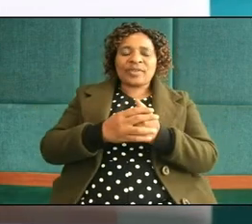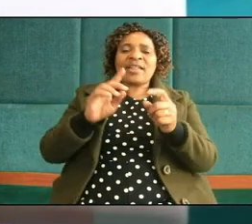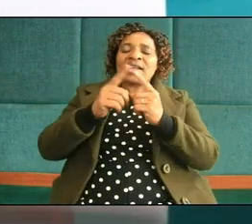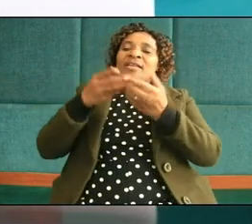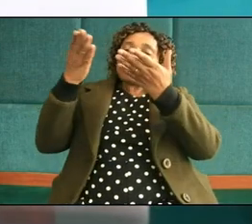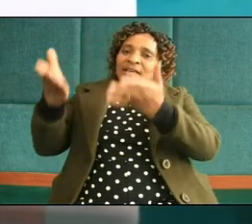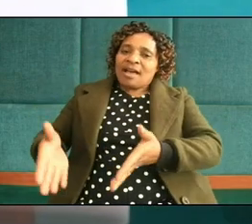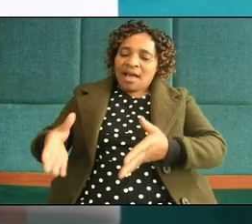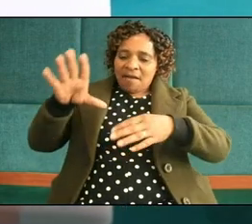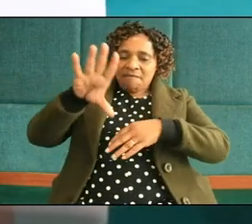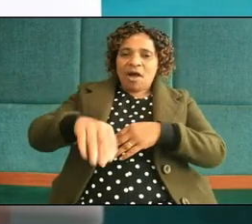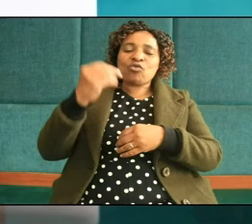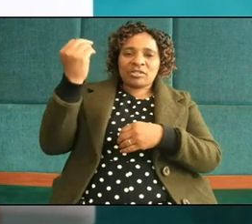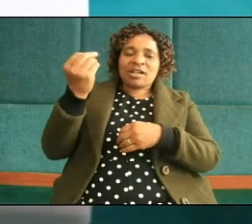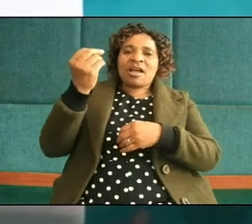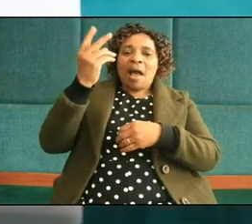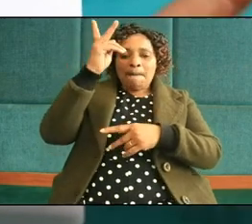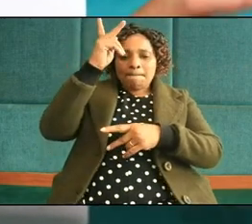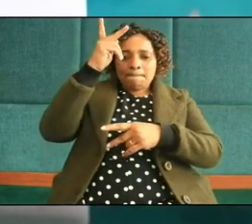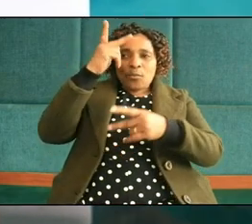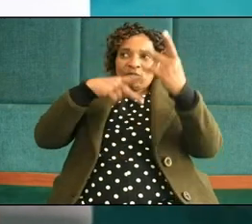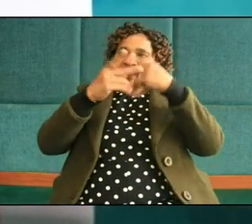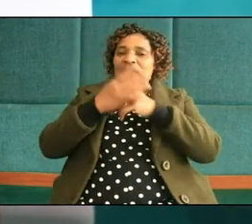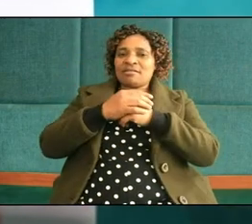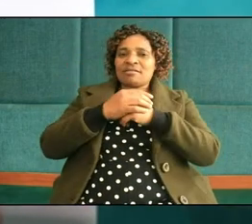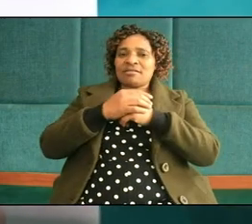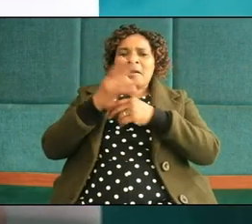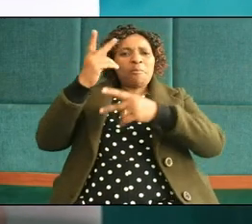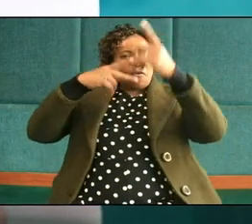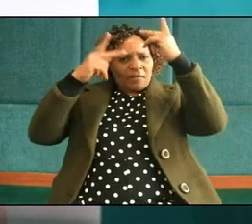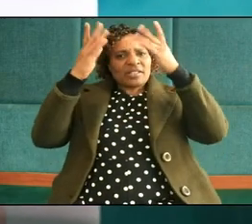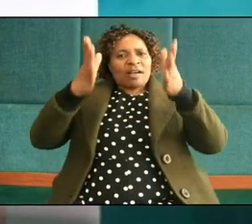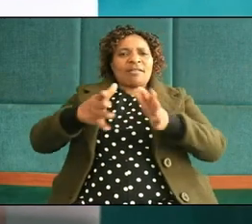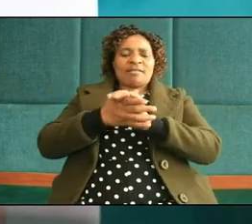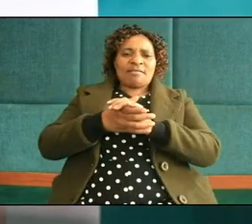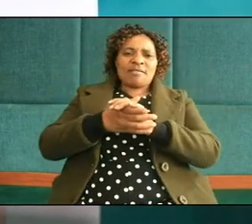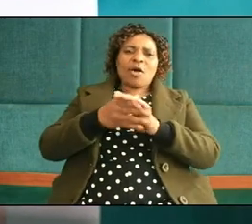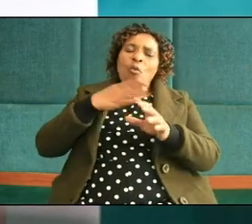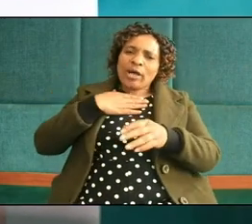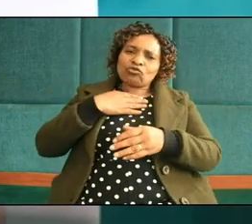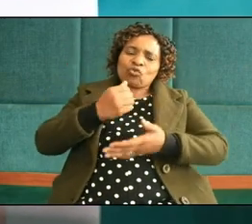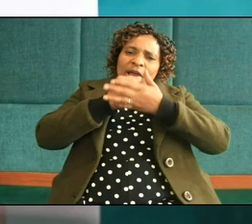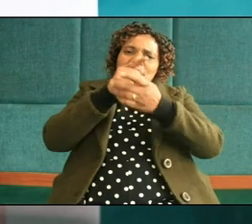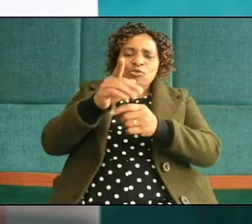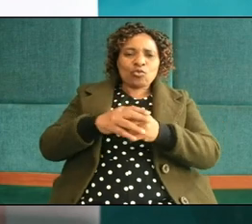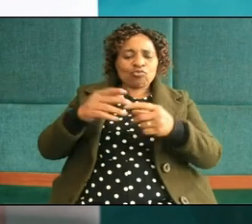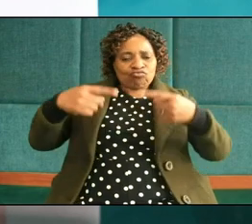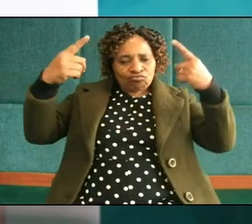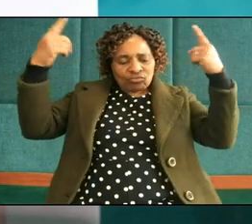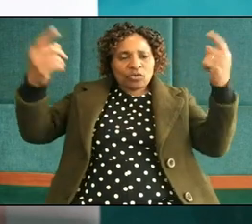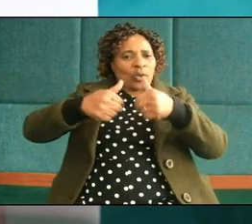he has found a professor because you are late I want to help you so that you succeed